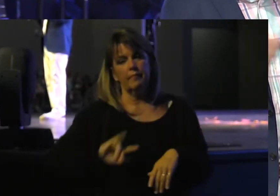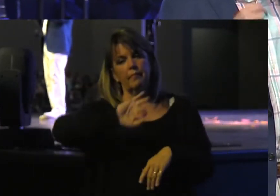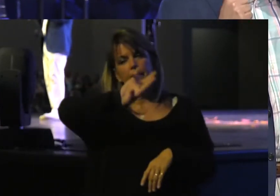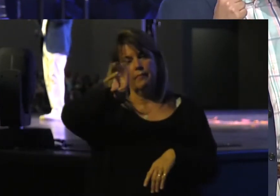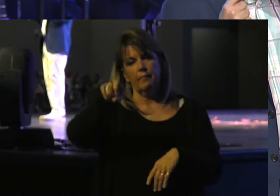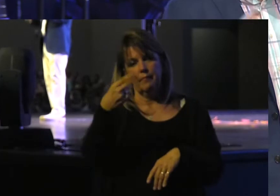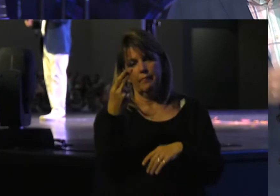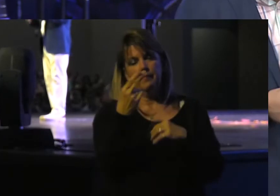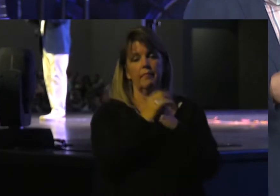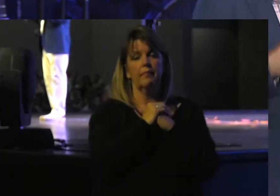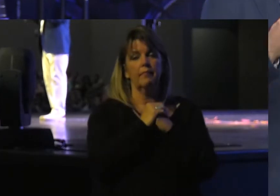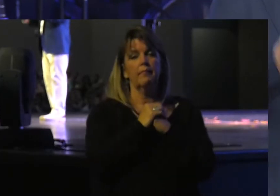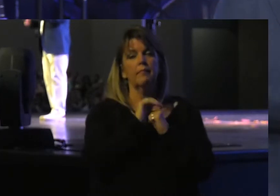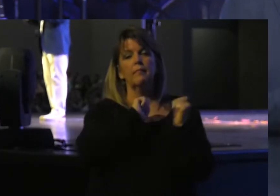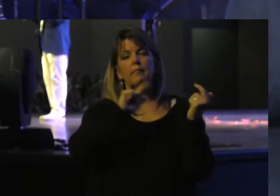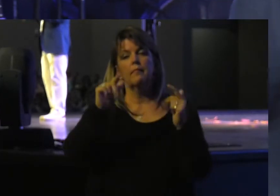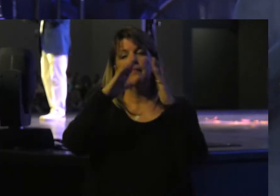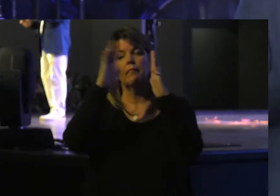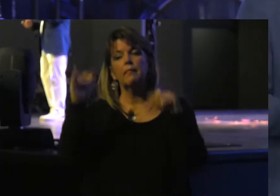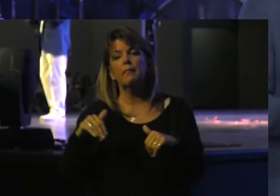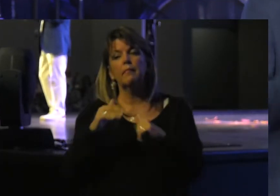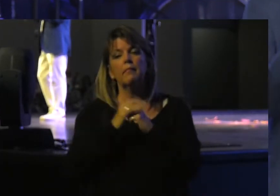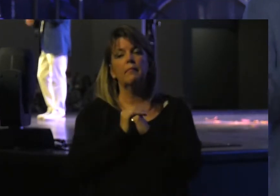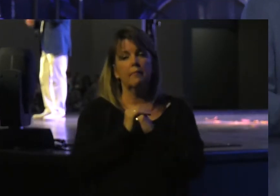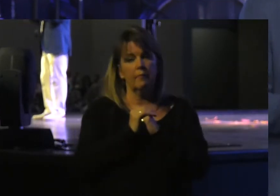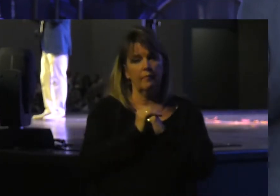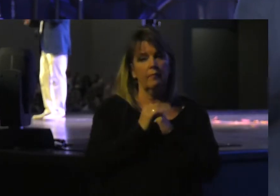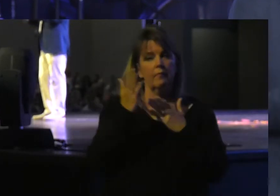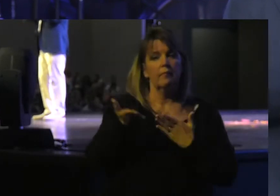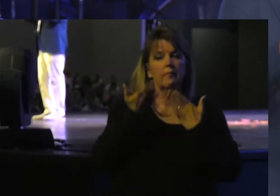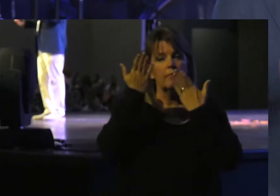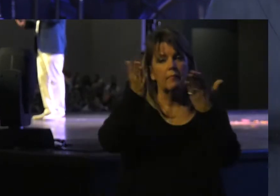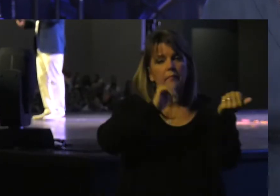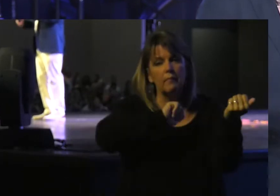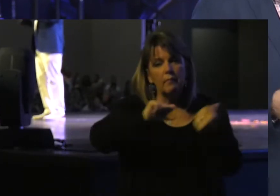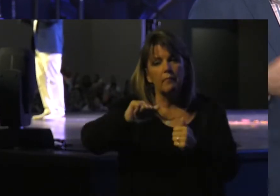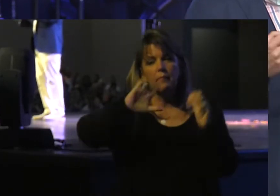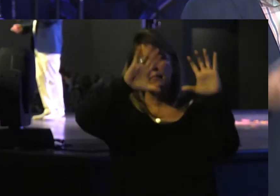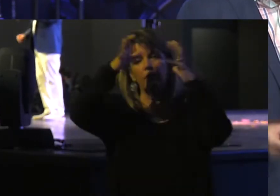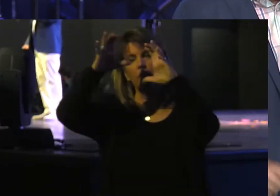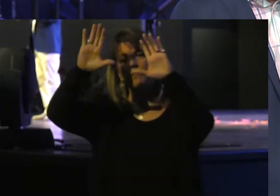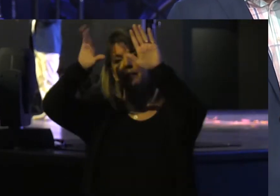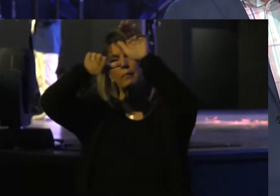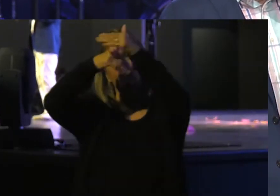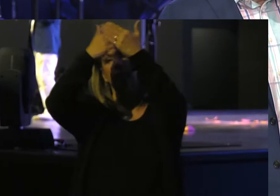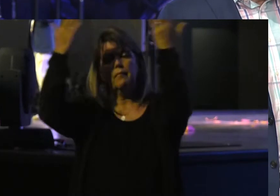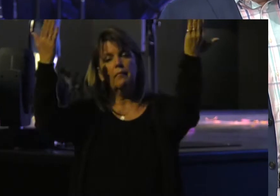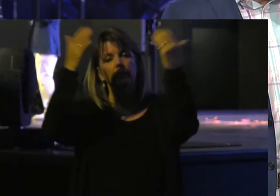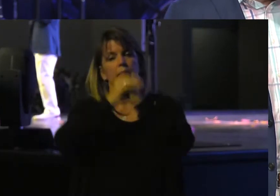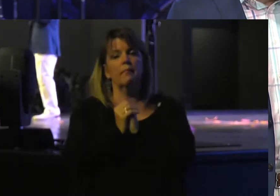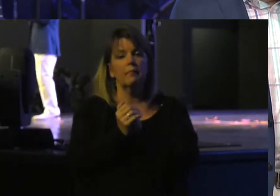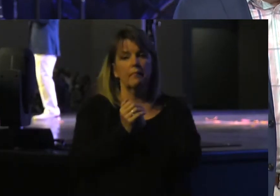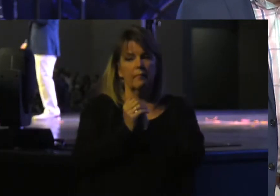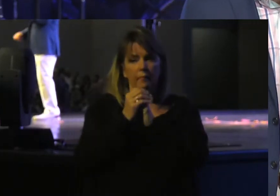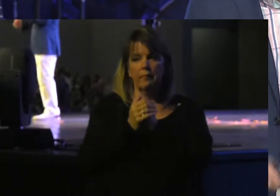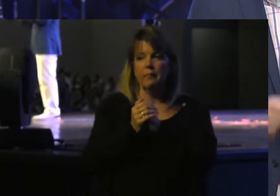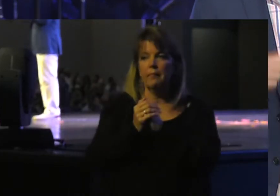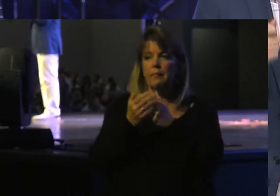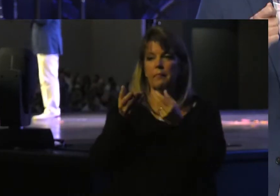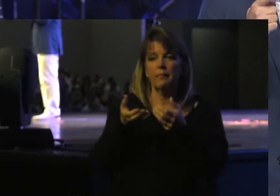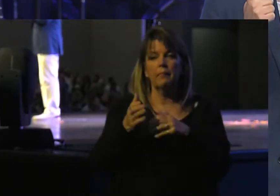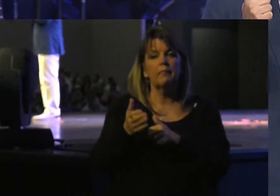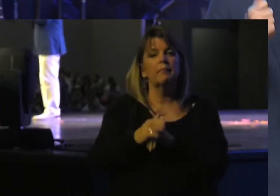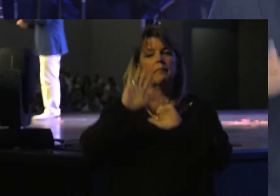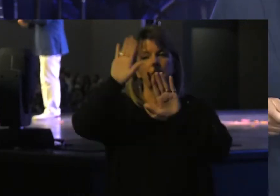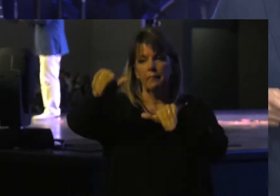Houses On whose Roofs Offerings Have been Offered To all The host Of heaven And drink Offerings Have been Poured out To other Gods